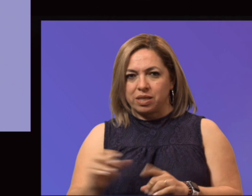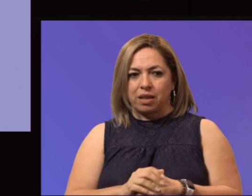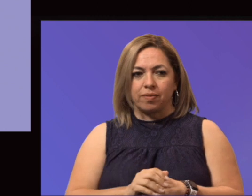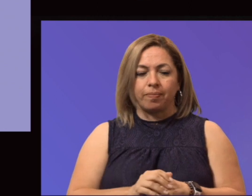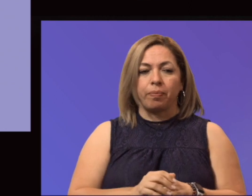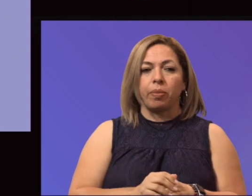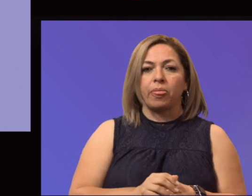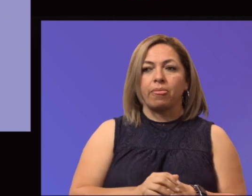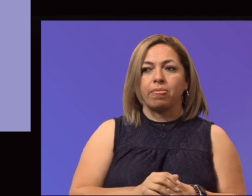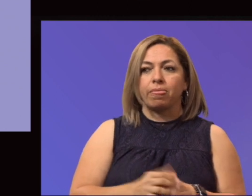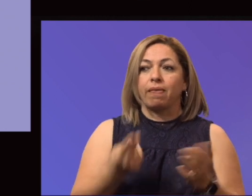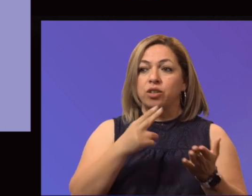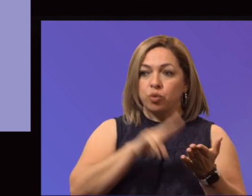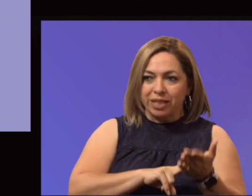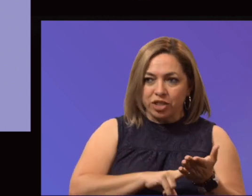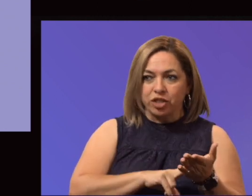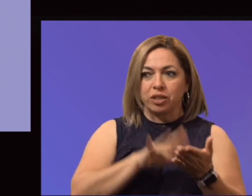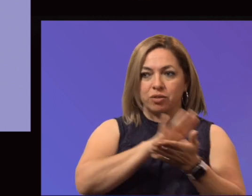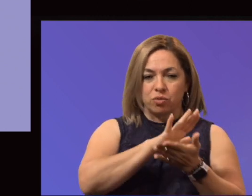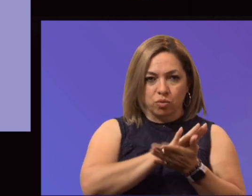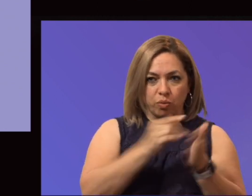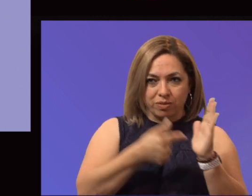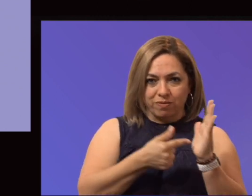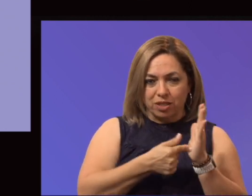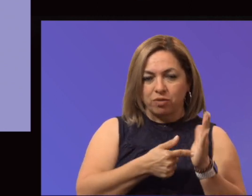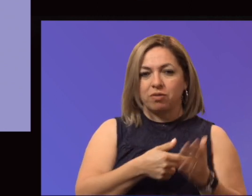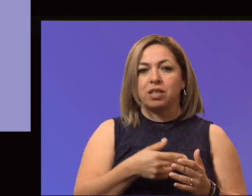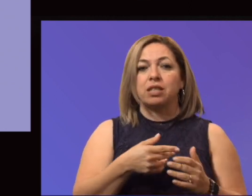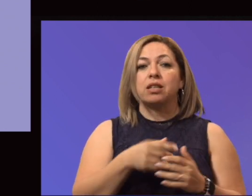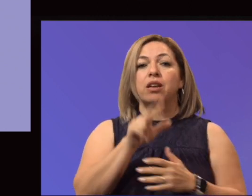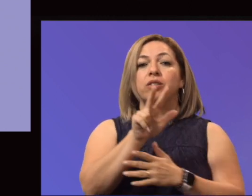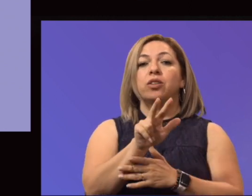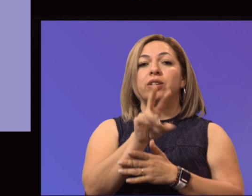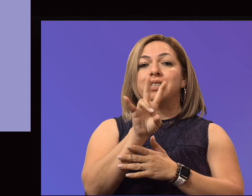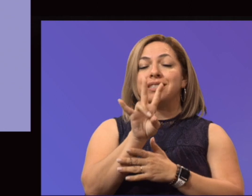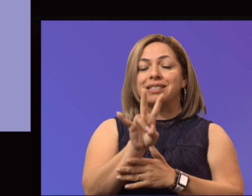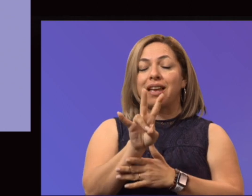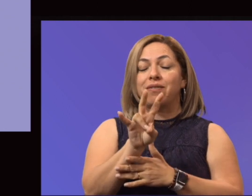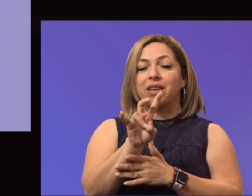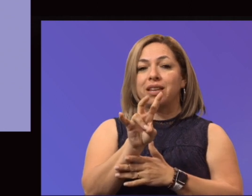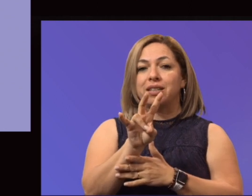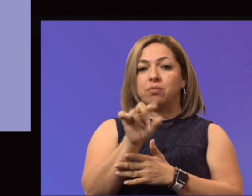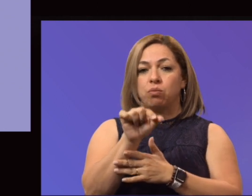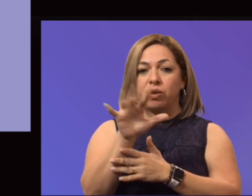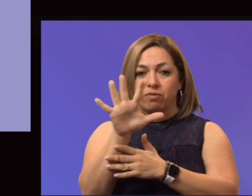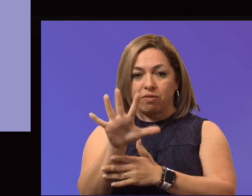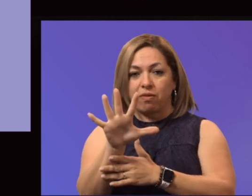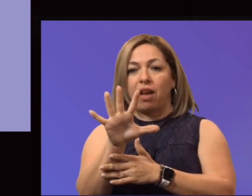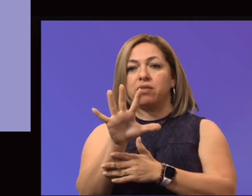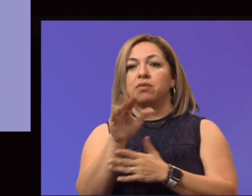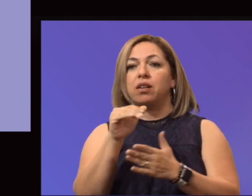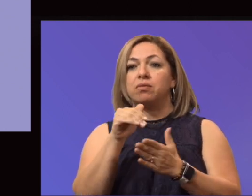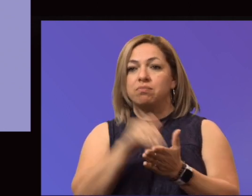is about 25% of the budget, a little over $37.5 million. State appropriations, which did fall, and I'll touch on